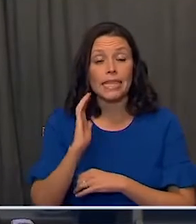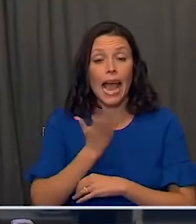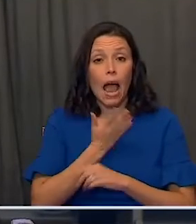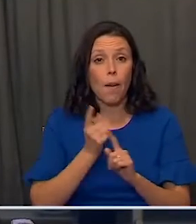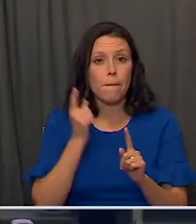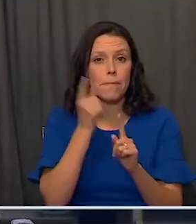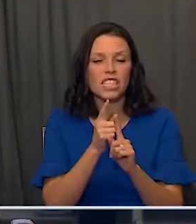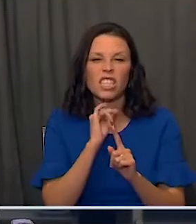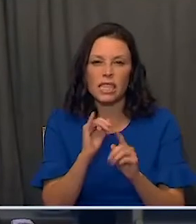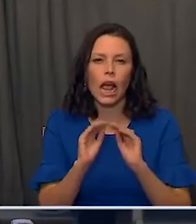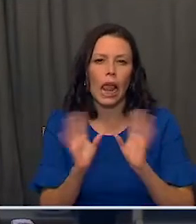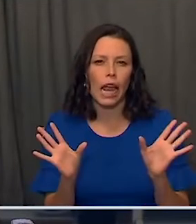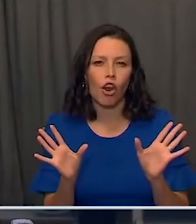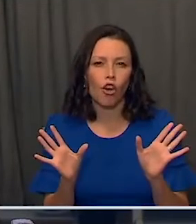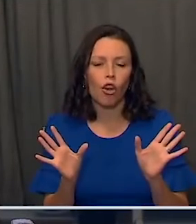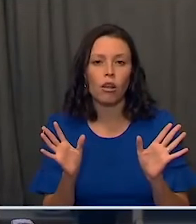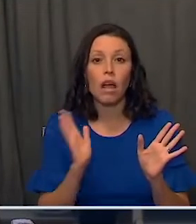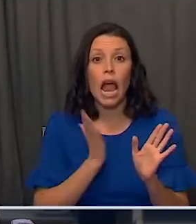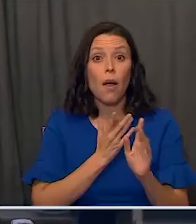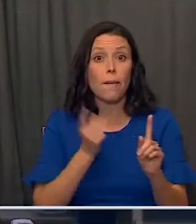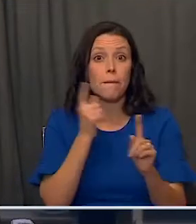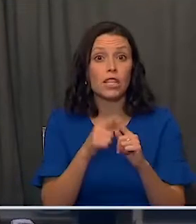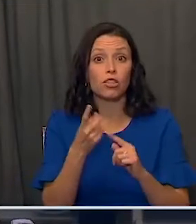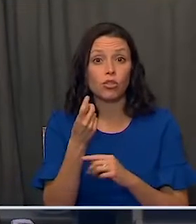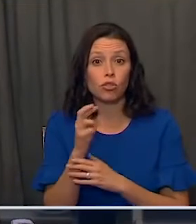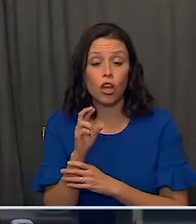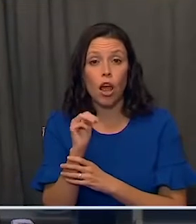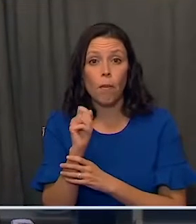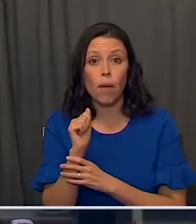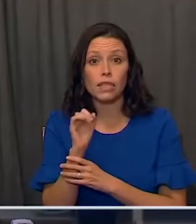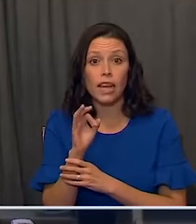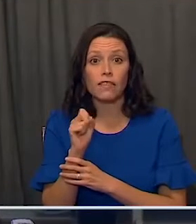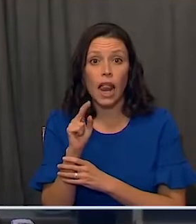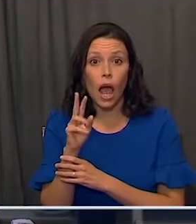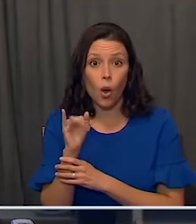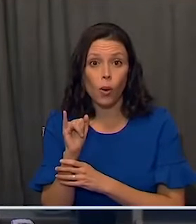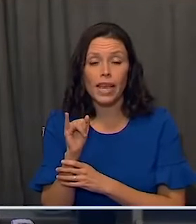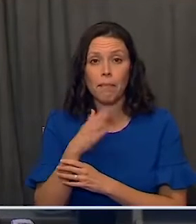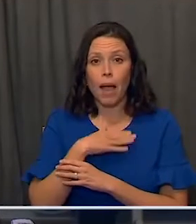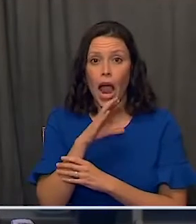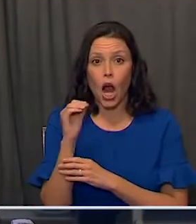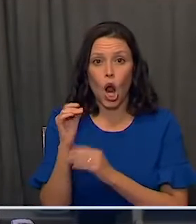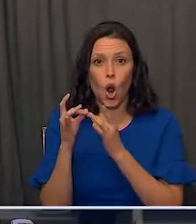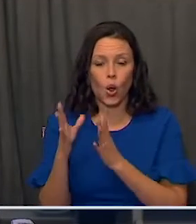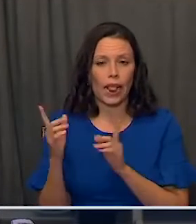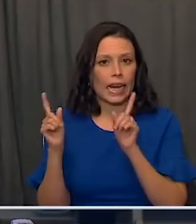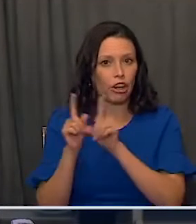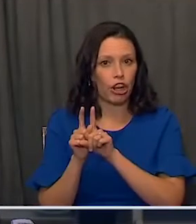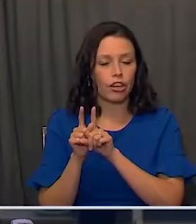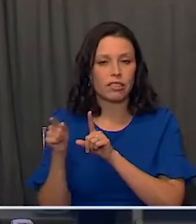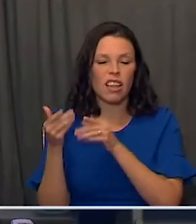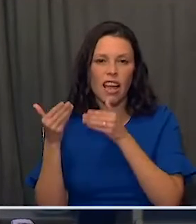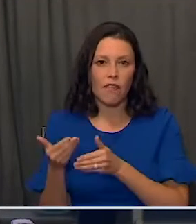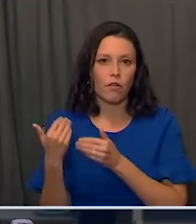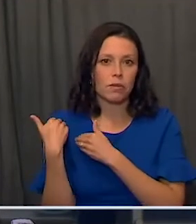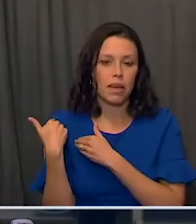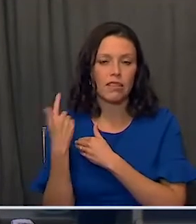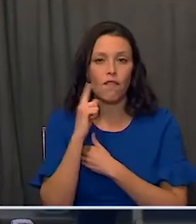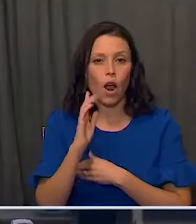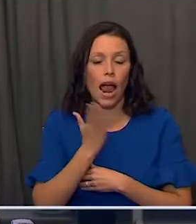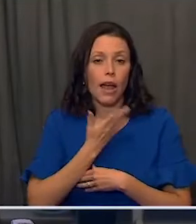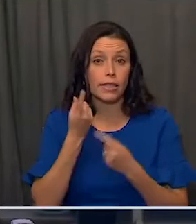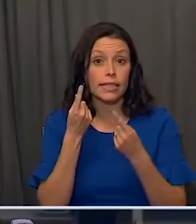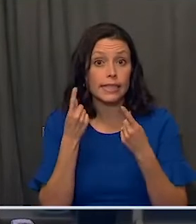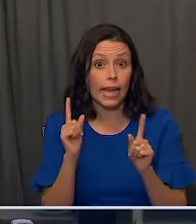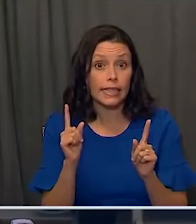mission was clear and our mission to Dr. Amonsef Salawi, my co-leader and really heavily responsible for our